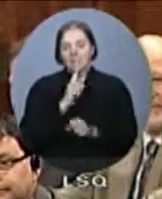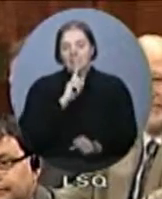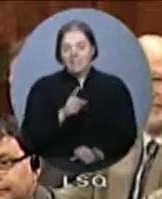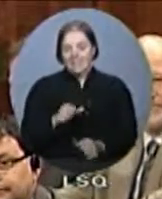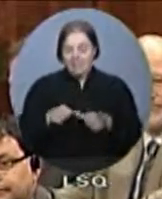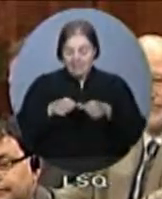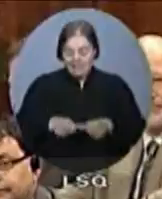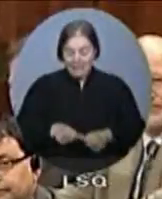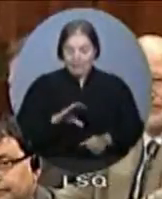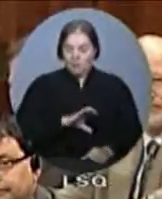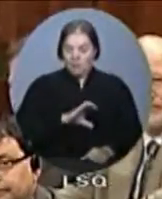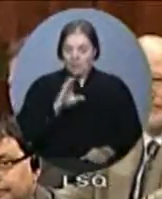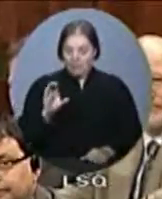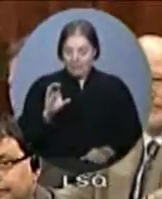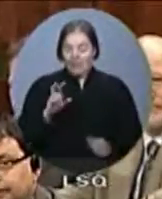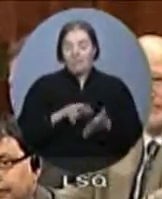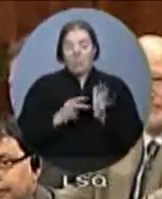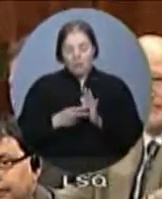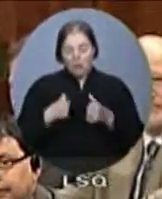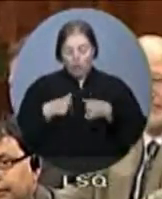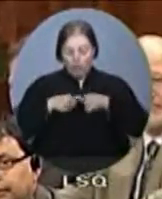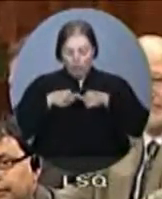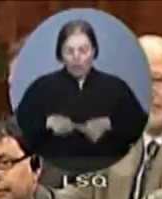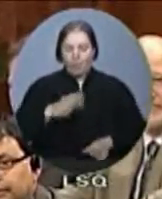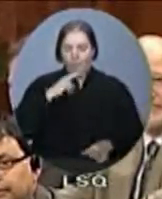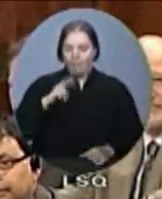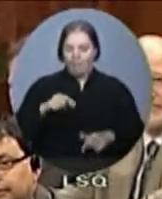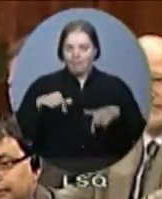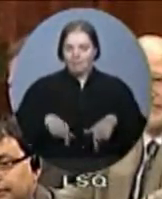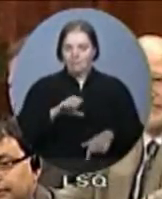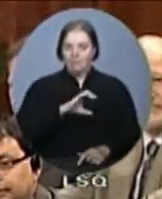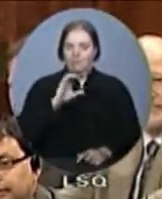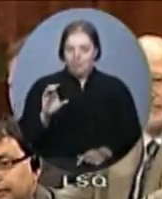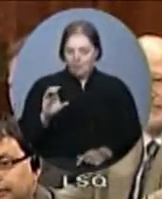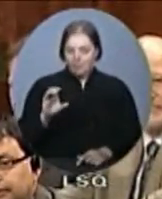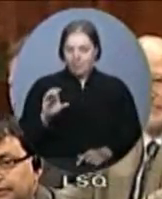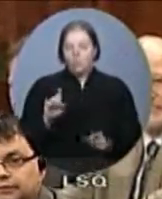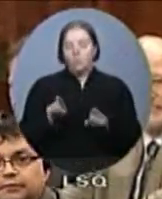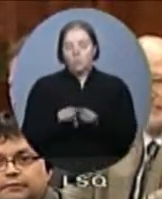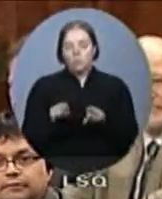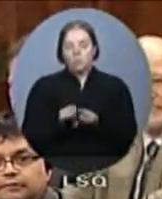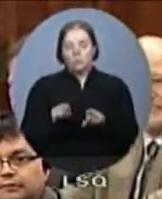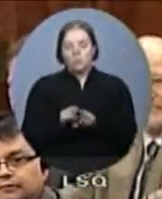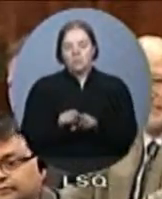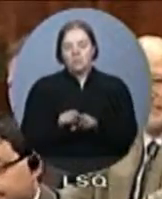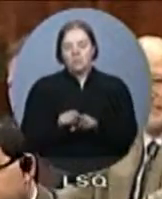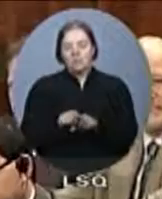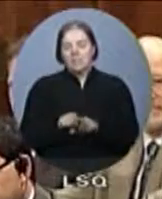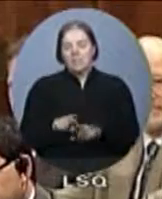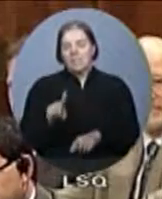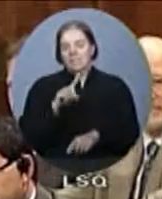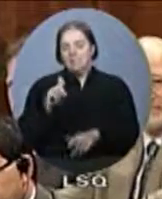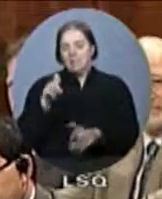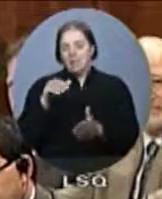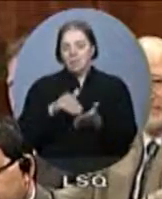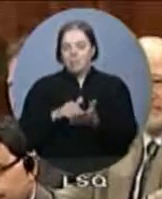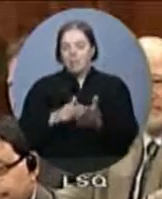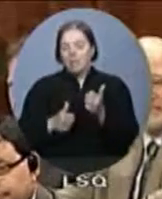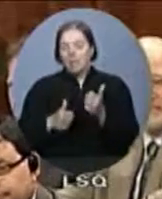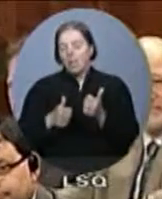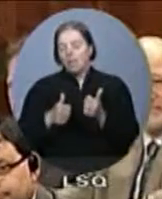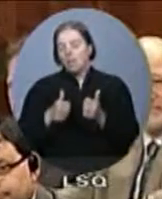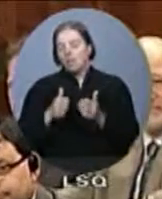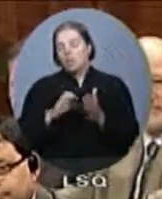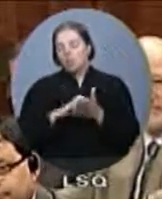We will be increasing penalties for citizenship fraud to $100,000 or five years in jail. And we will be streamlining the process to revoke citizenship